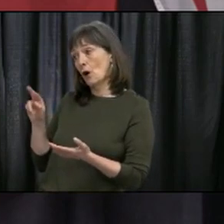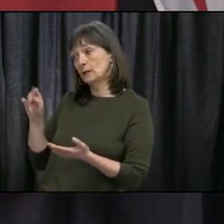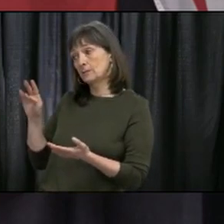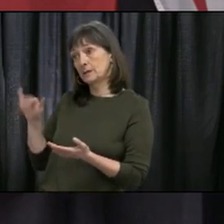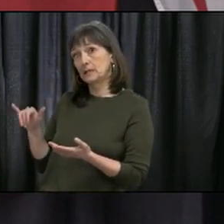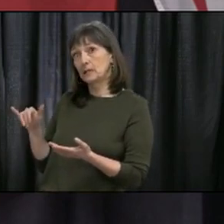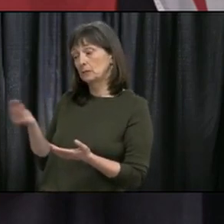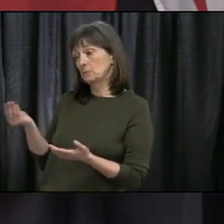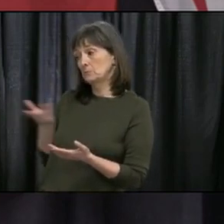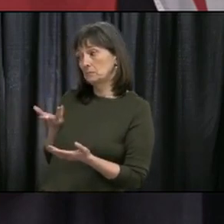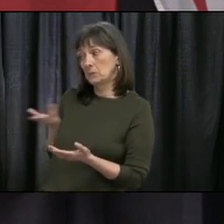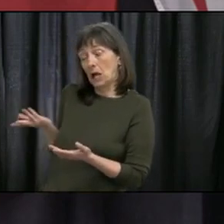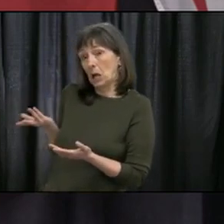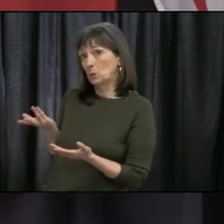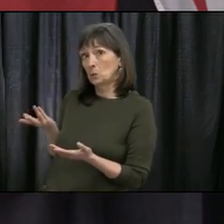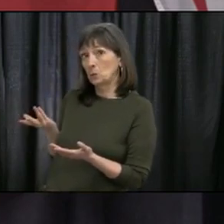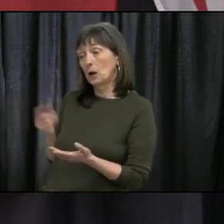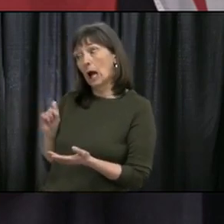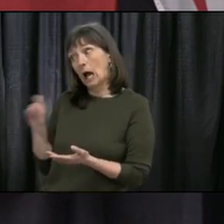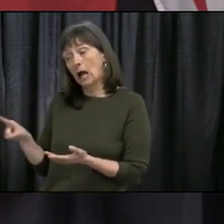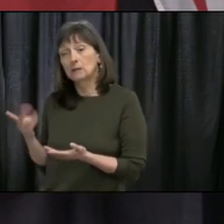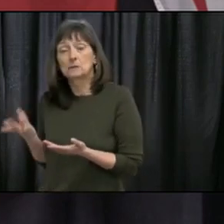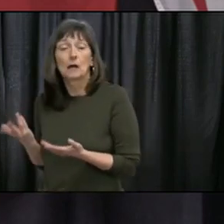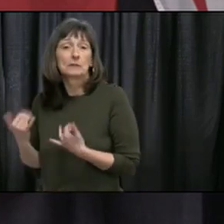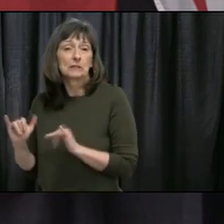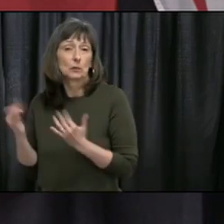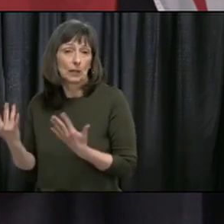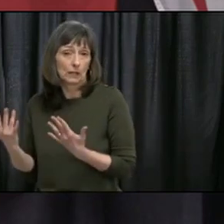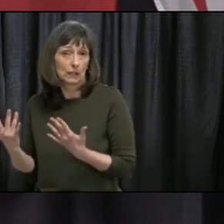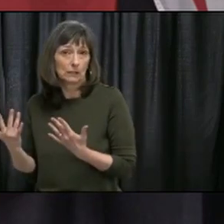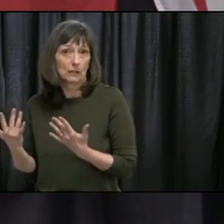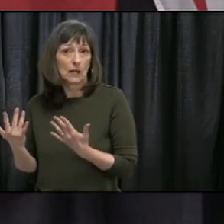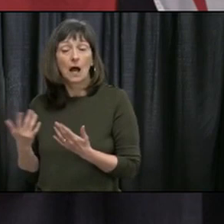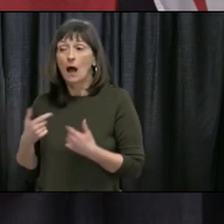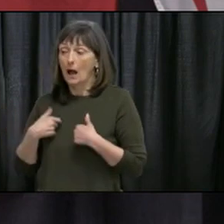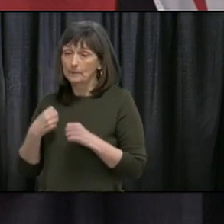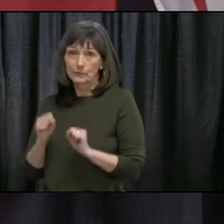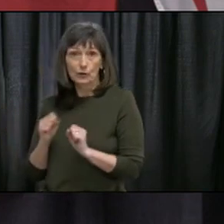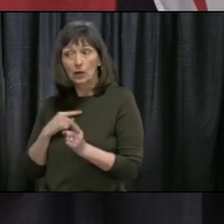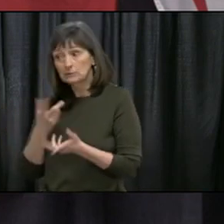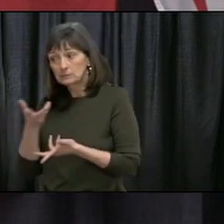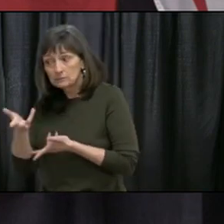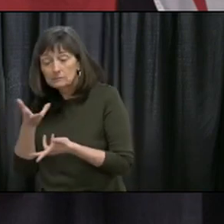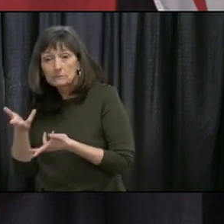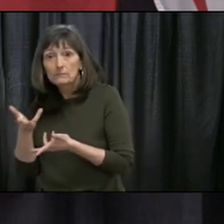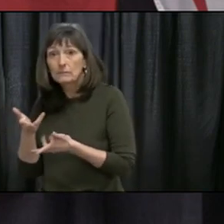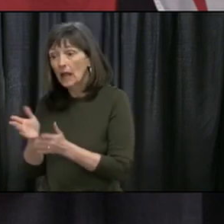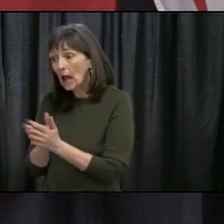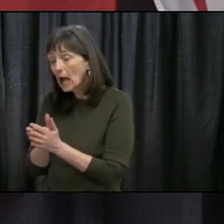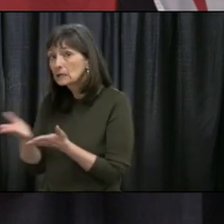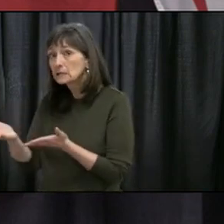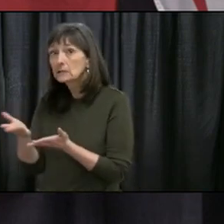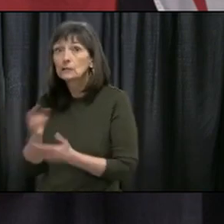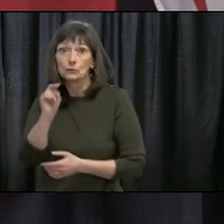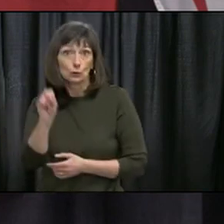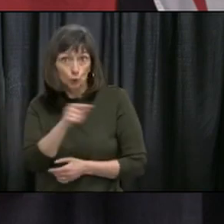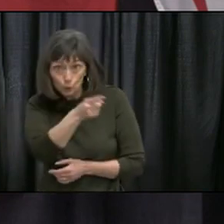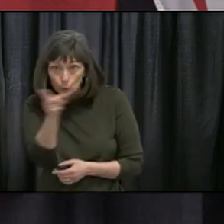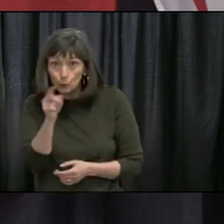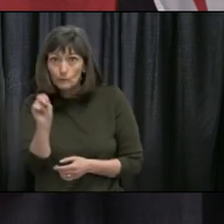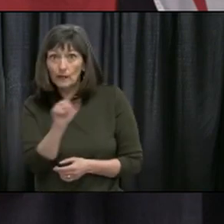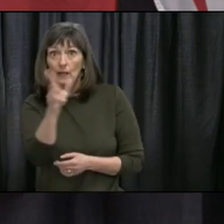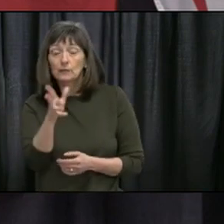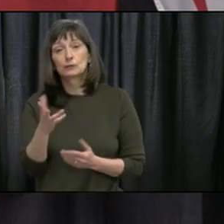olive branches there, I think Newfoundlanders and Labradorians expect us to work together during this crisis time, if it's a health crisis or